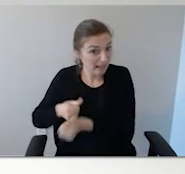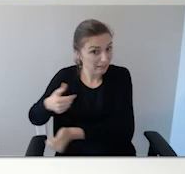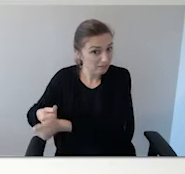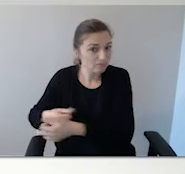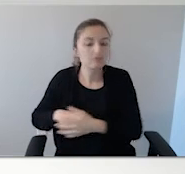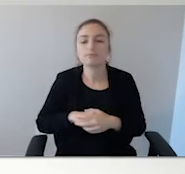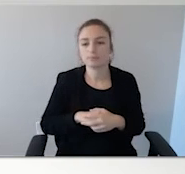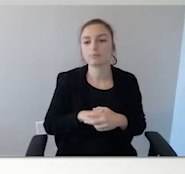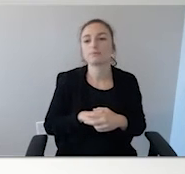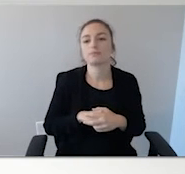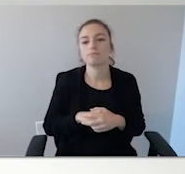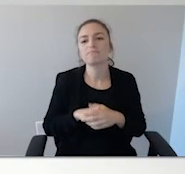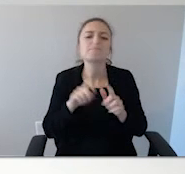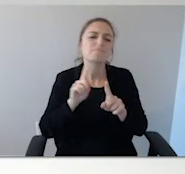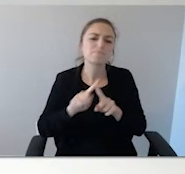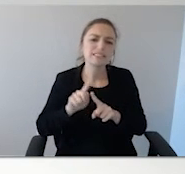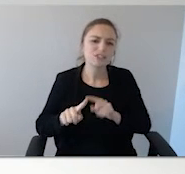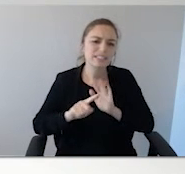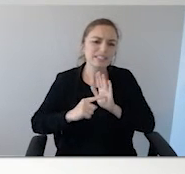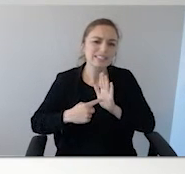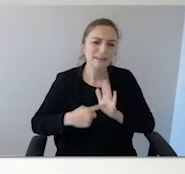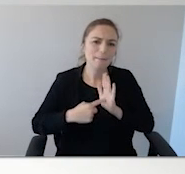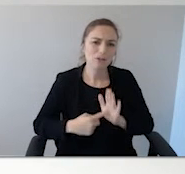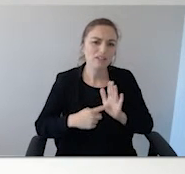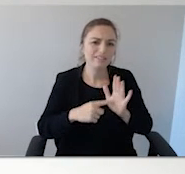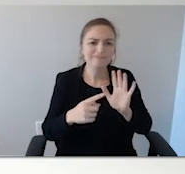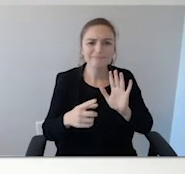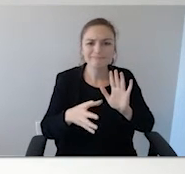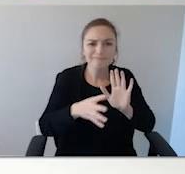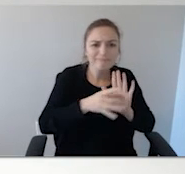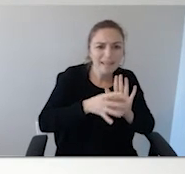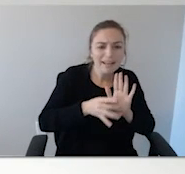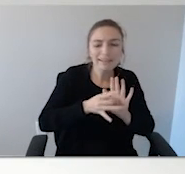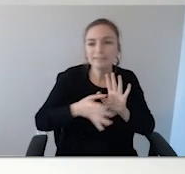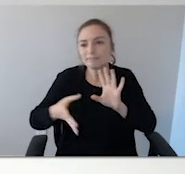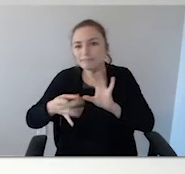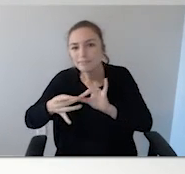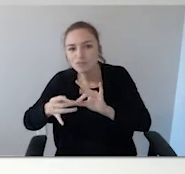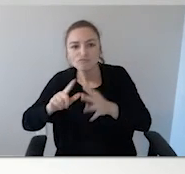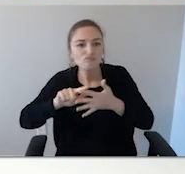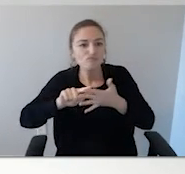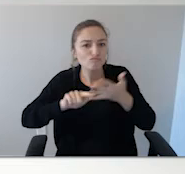These are some of the familiar decals and symbols that you can get.